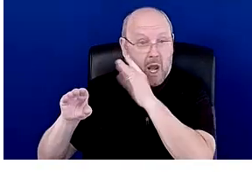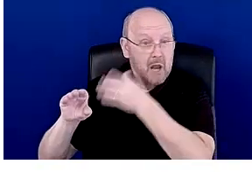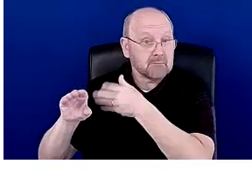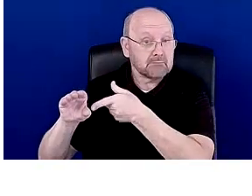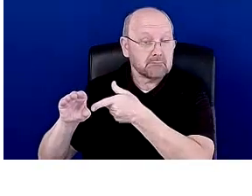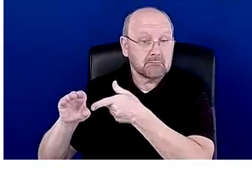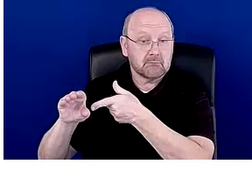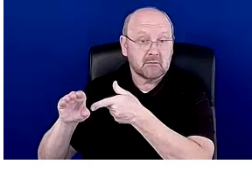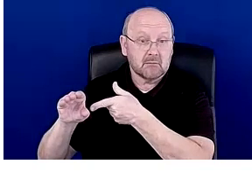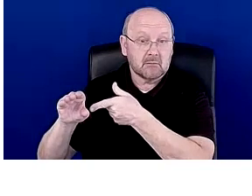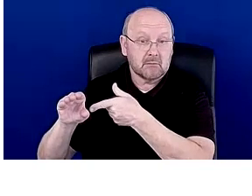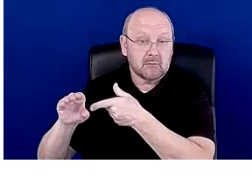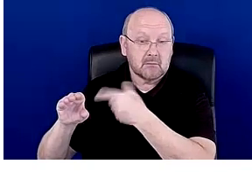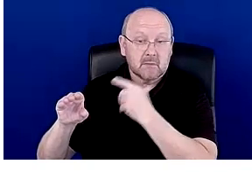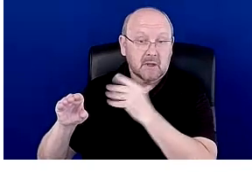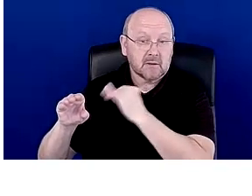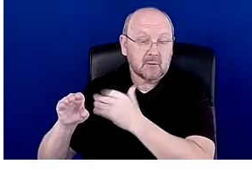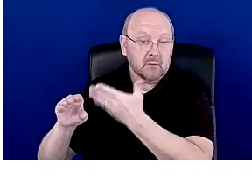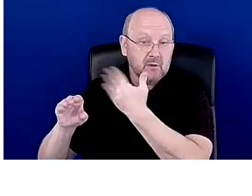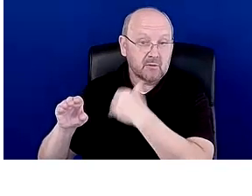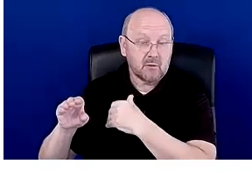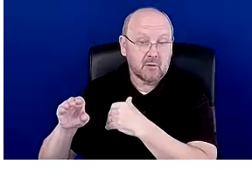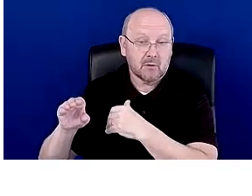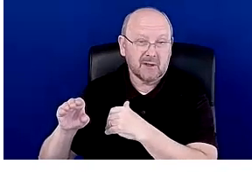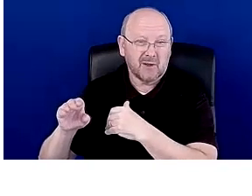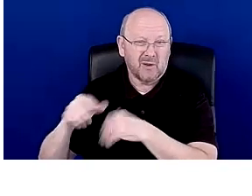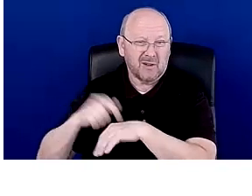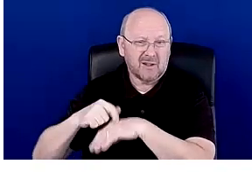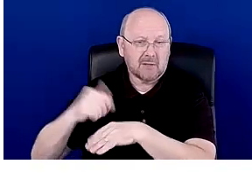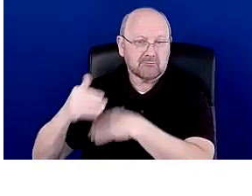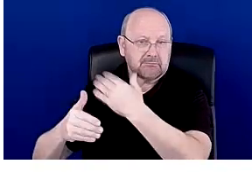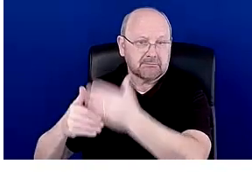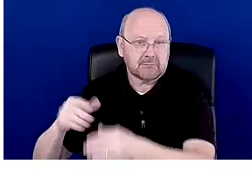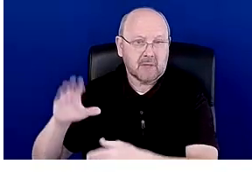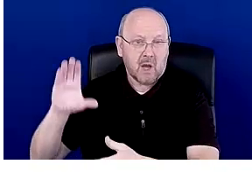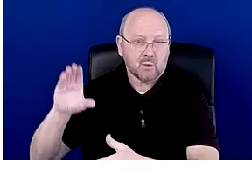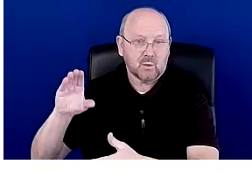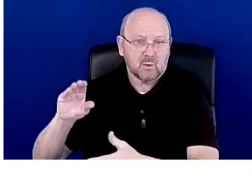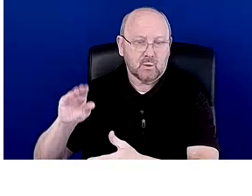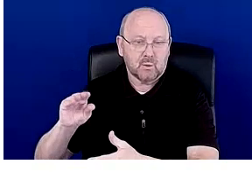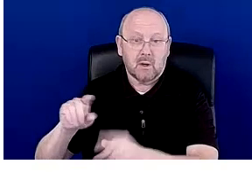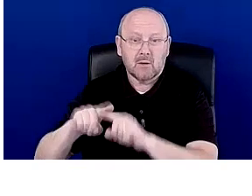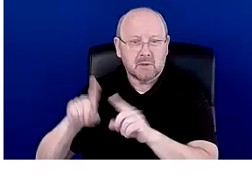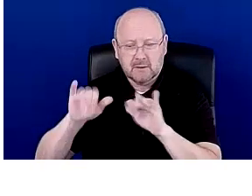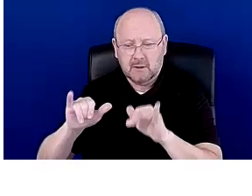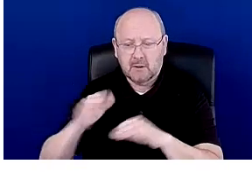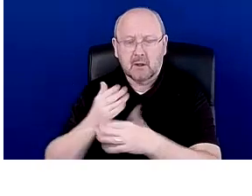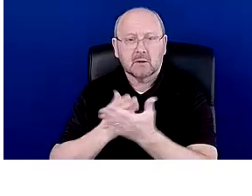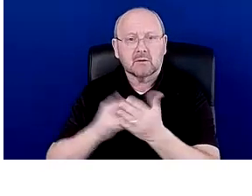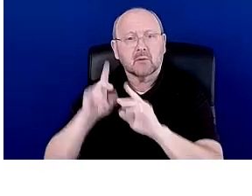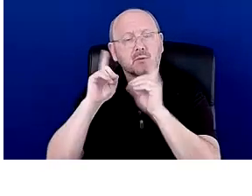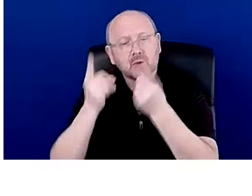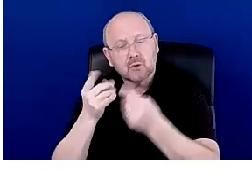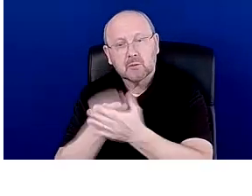Not as much, you know, in the later rounds, but there should still be some district money. If you add up the